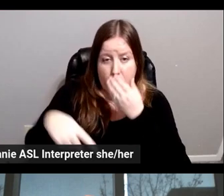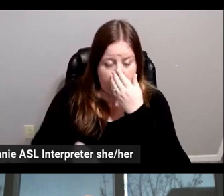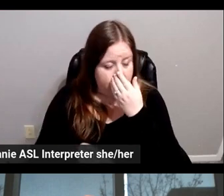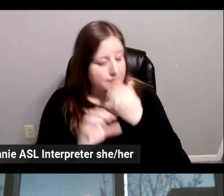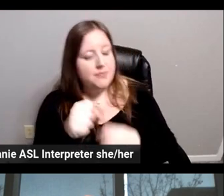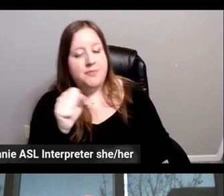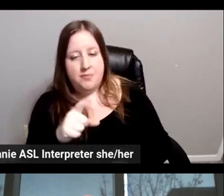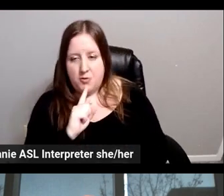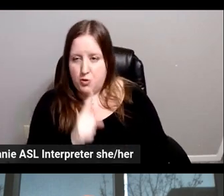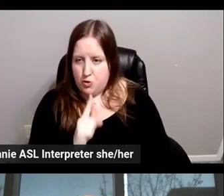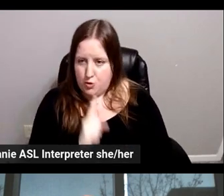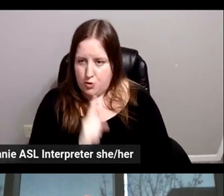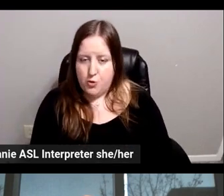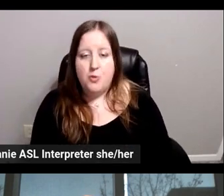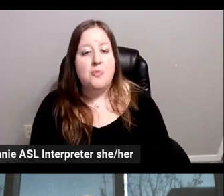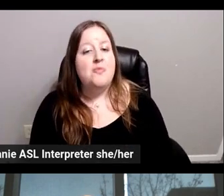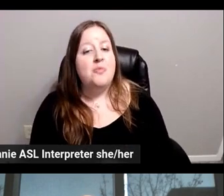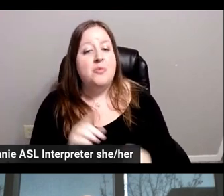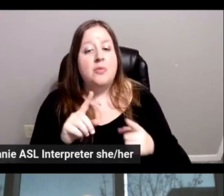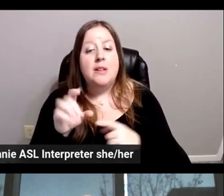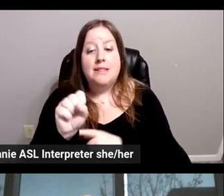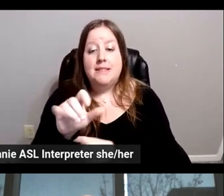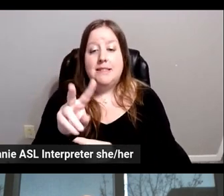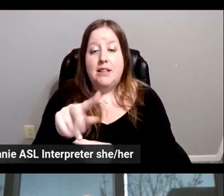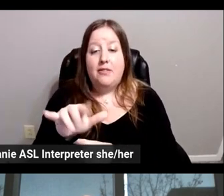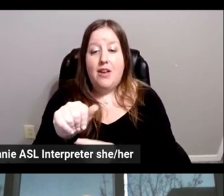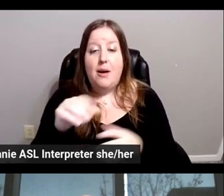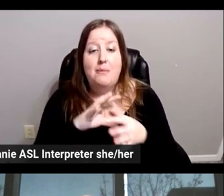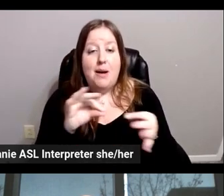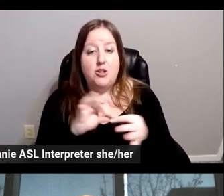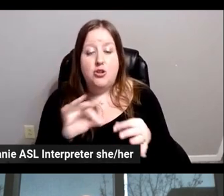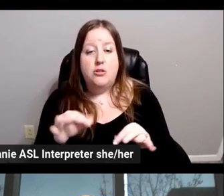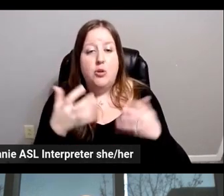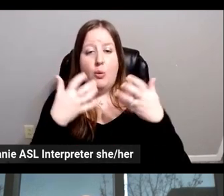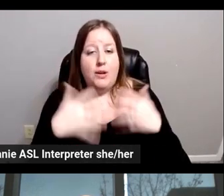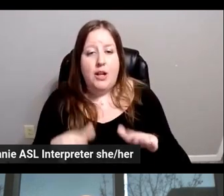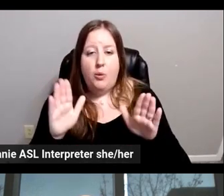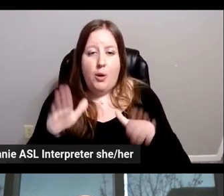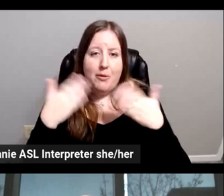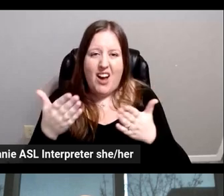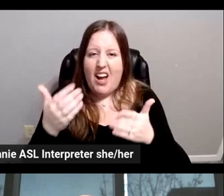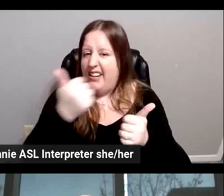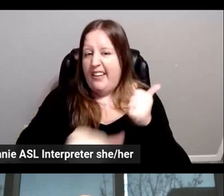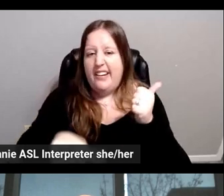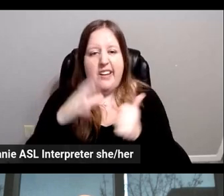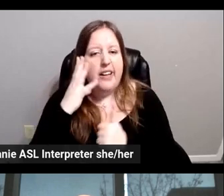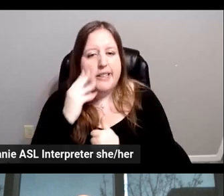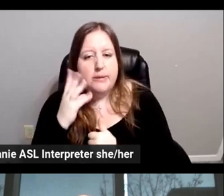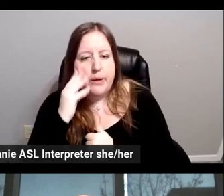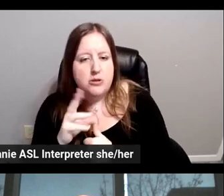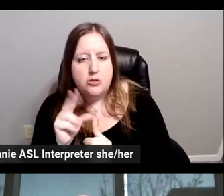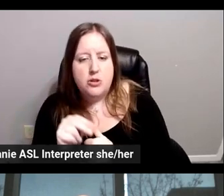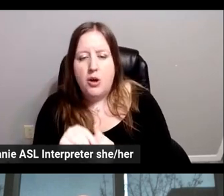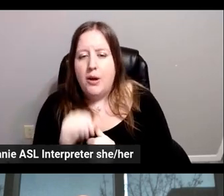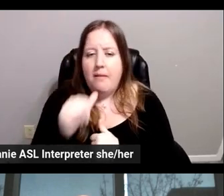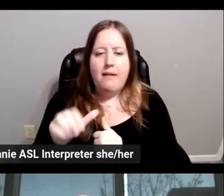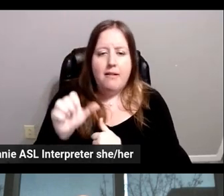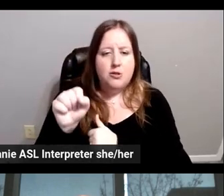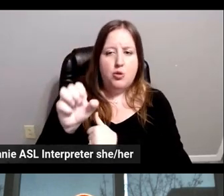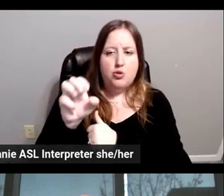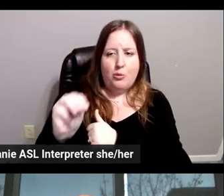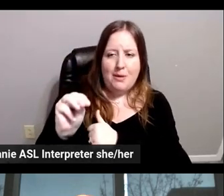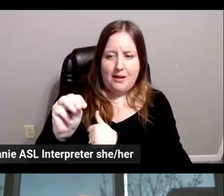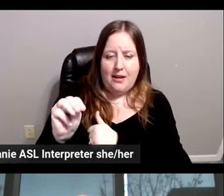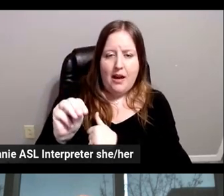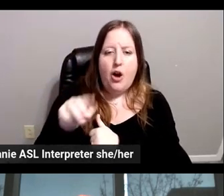absolutely. And to Sylvia's point, we didn't want to just provide any experience. This is not, you know, a social media feed that you